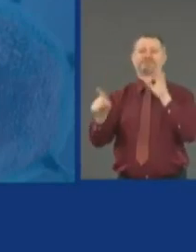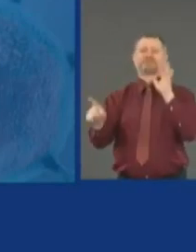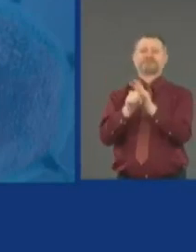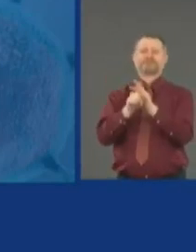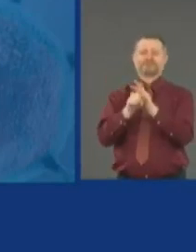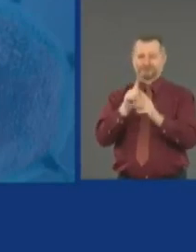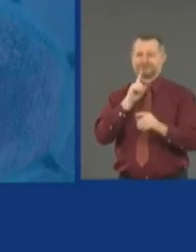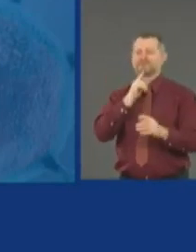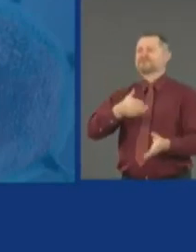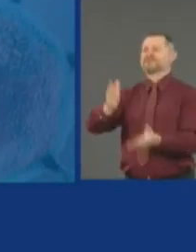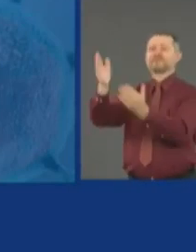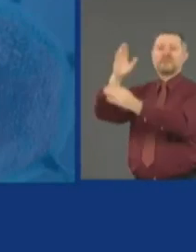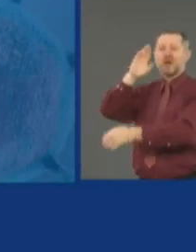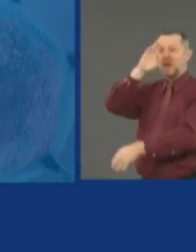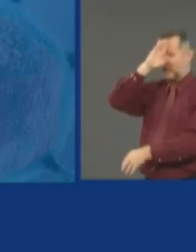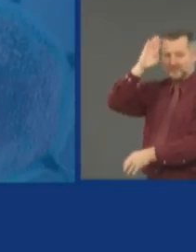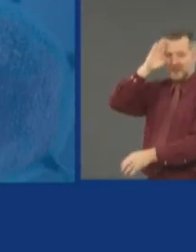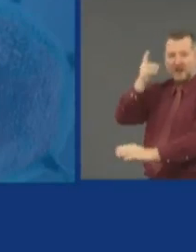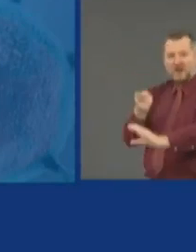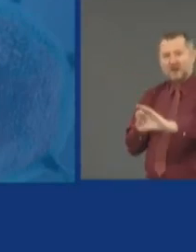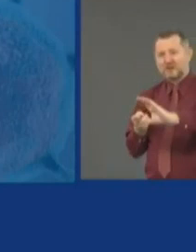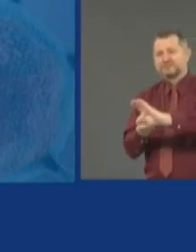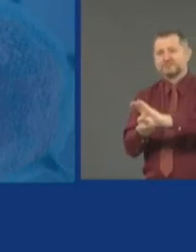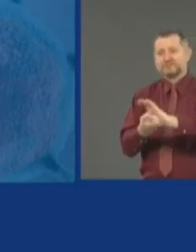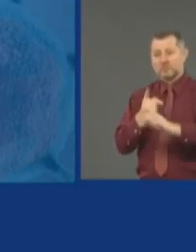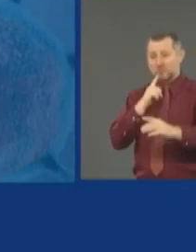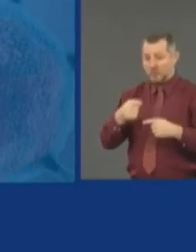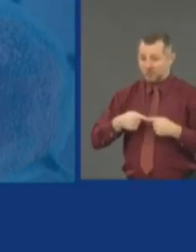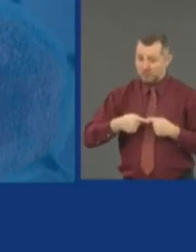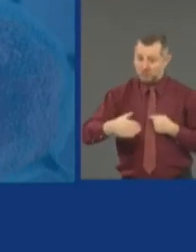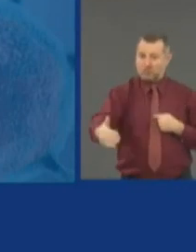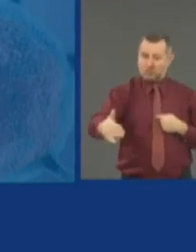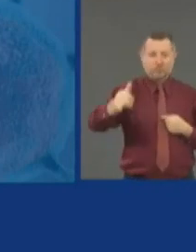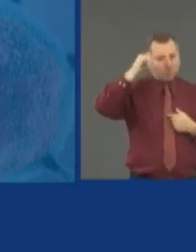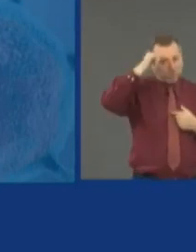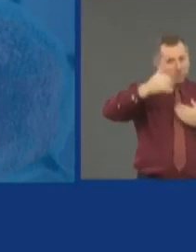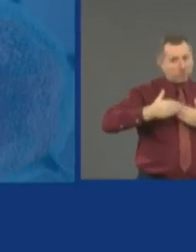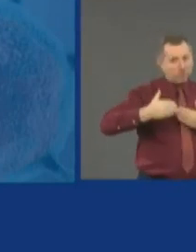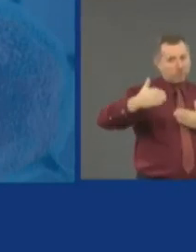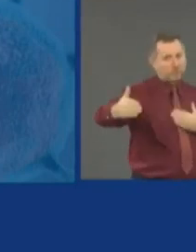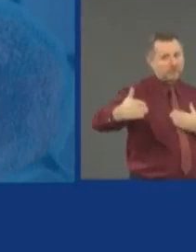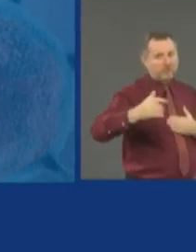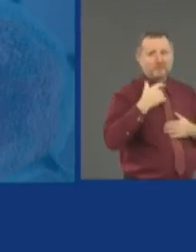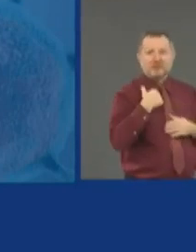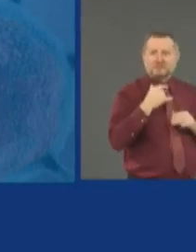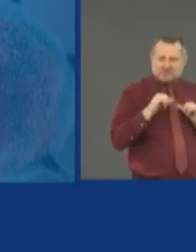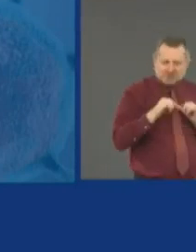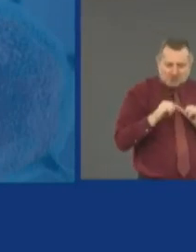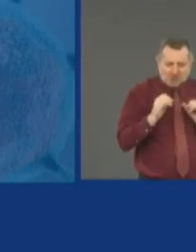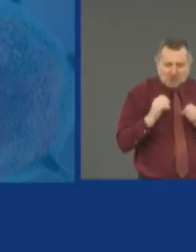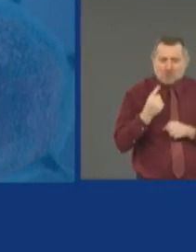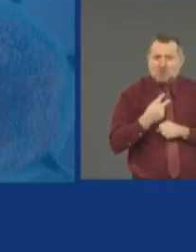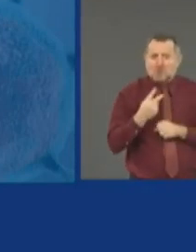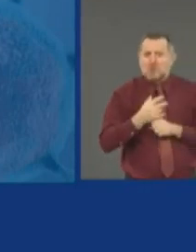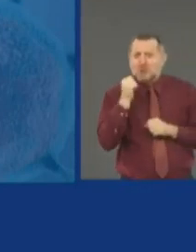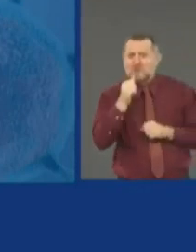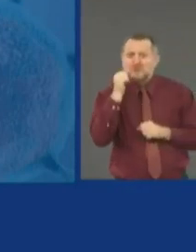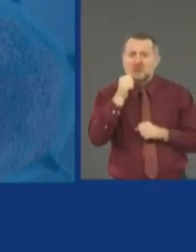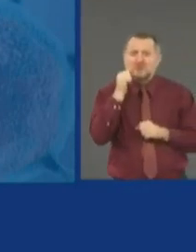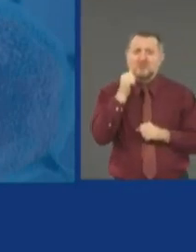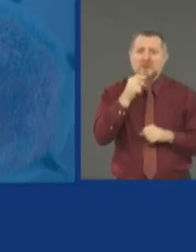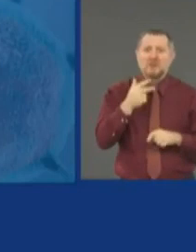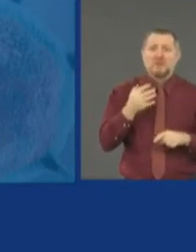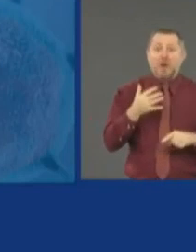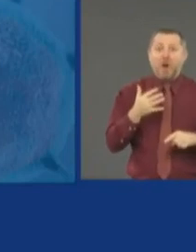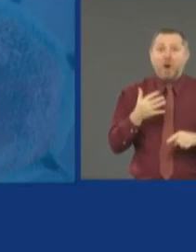time when we're measuring day to day to decide what to do. You saw the